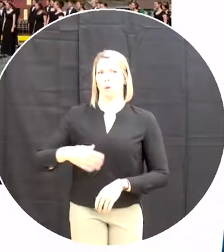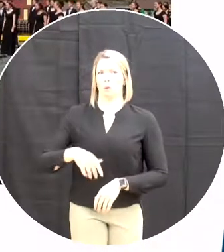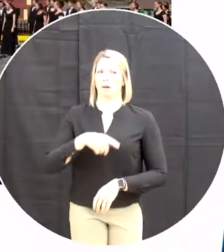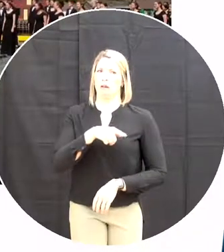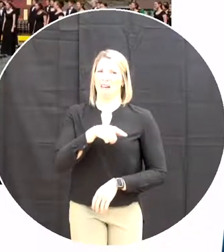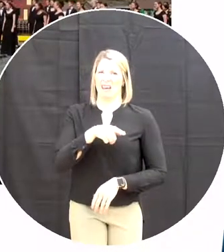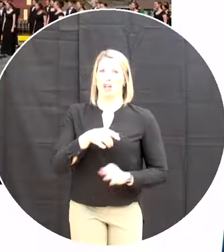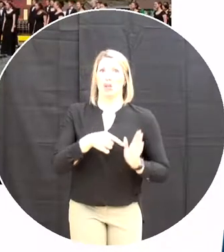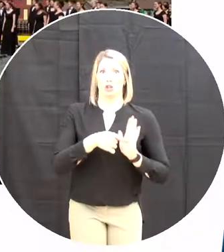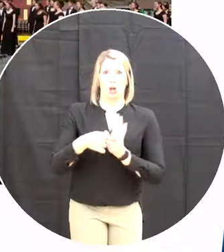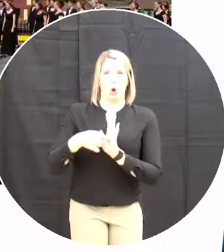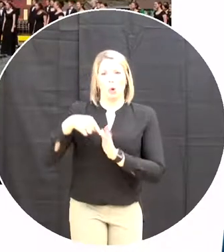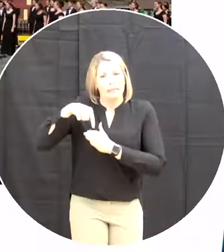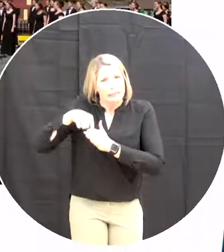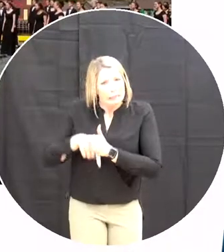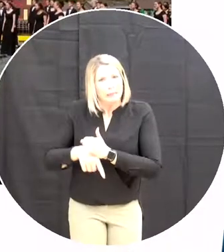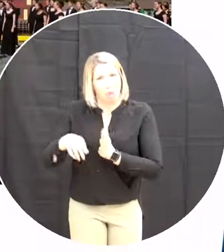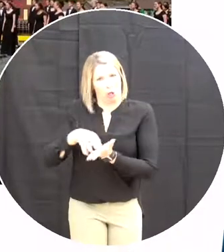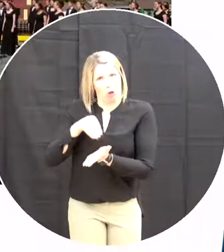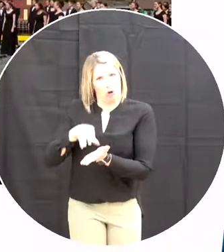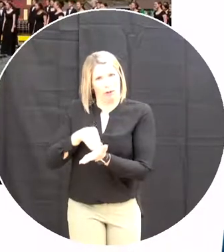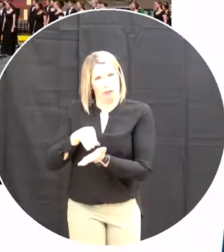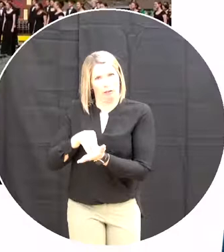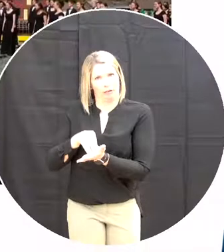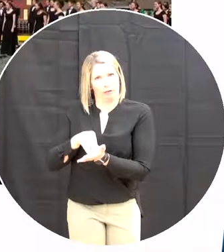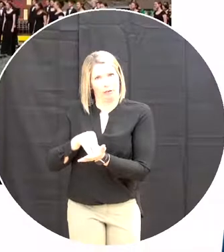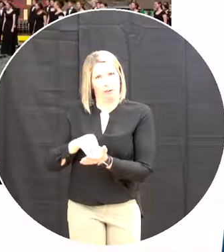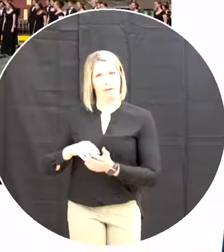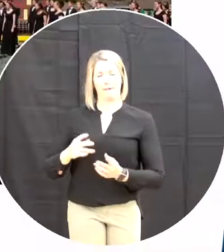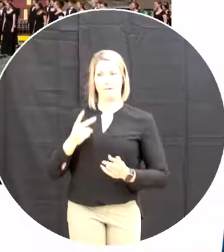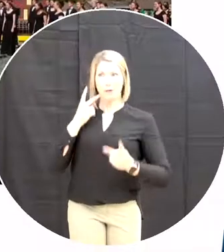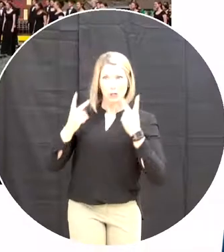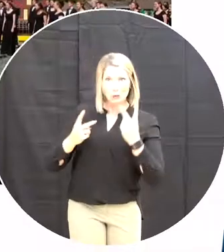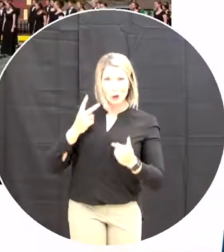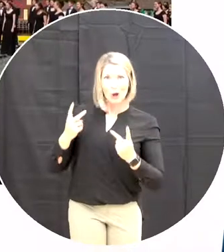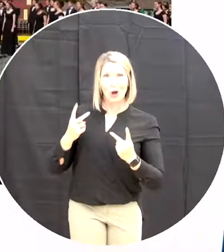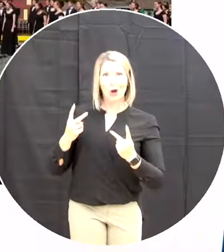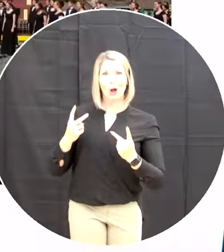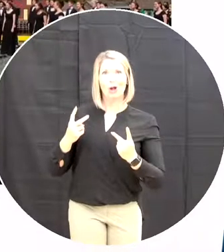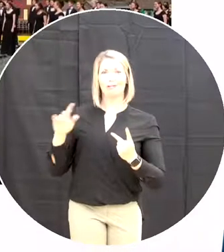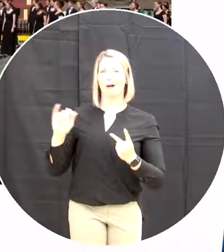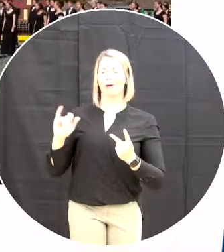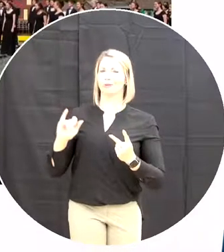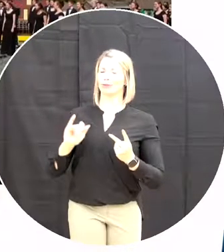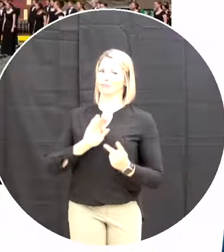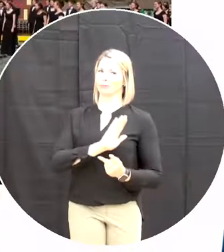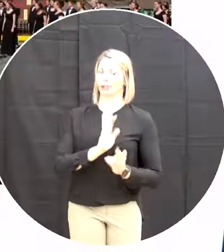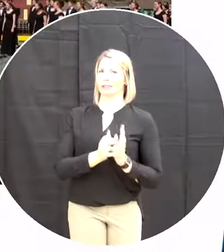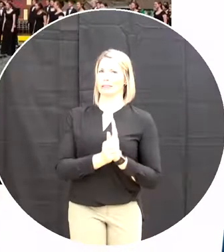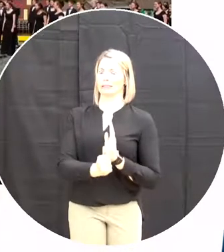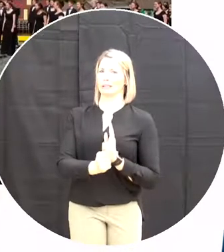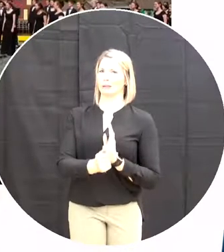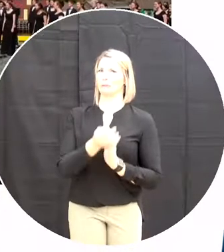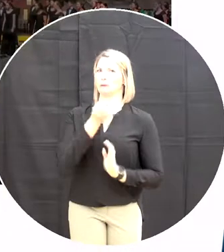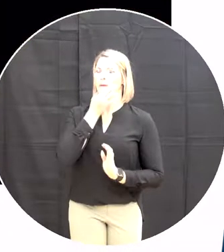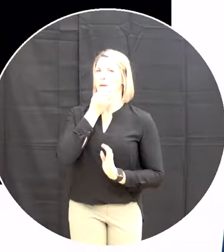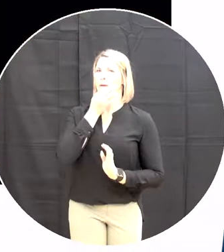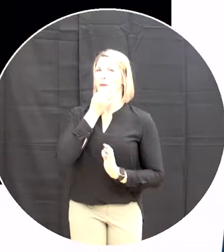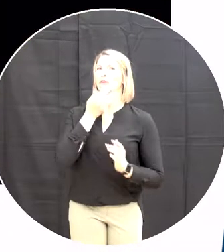certainly partnerships leveraging digital and and pushing the envelope forward so without further ado